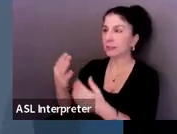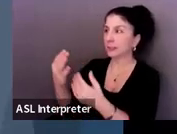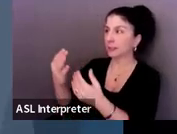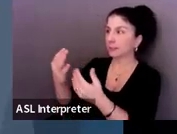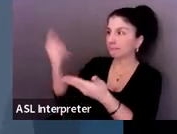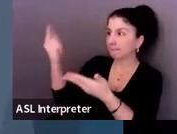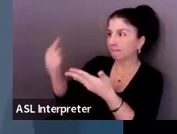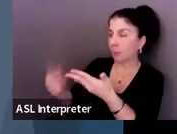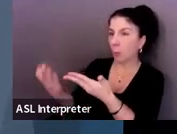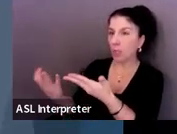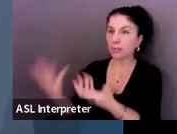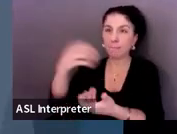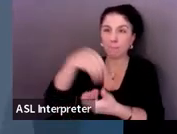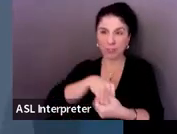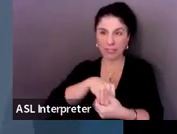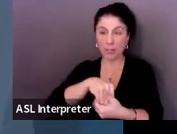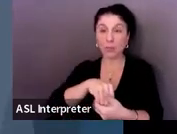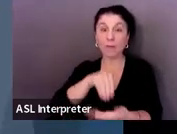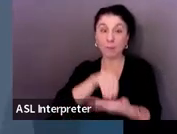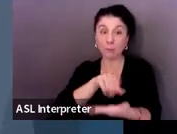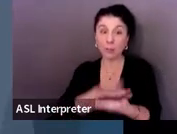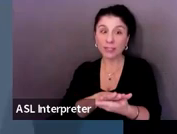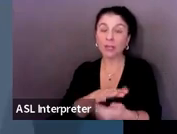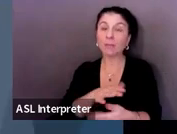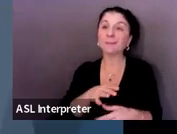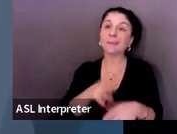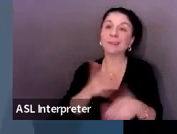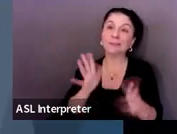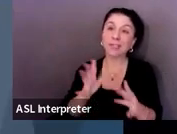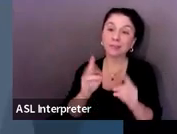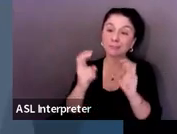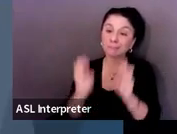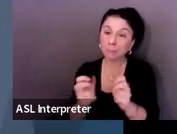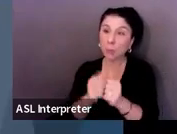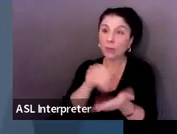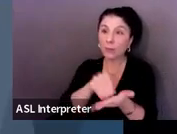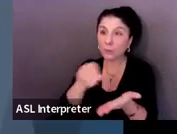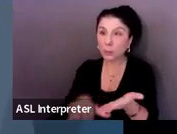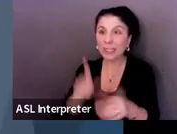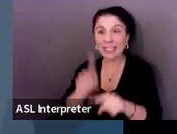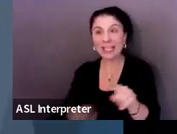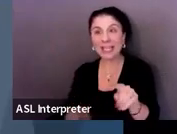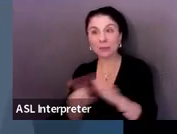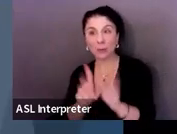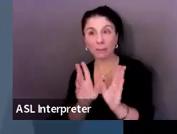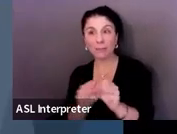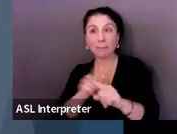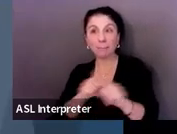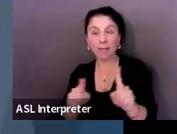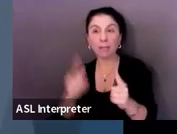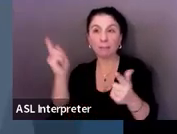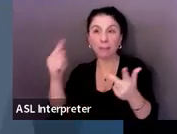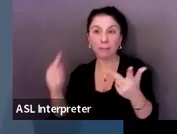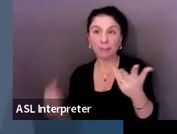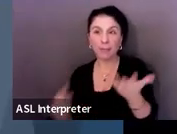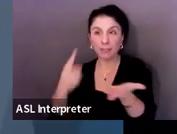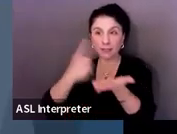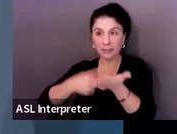to attend the meeting, even want to document when you had a conversation with them to develop that transition plan with them.